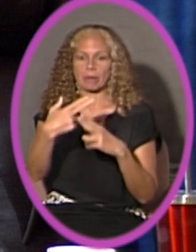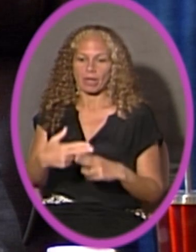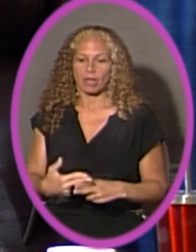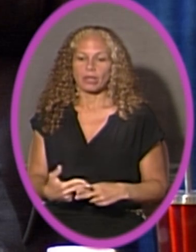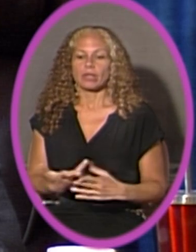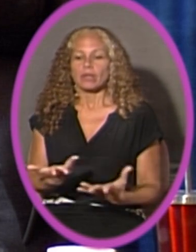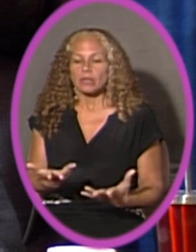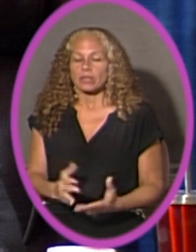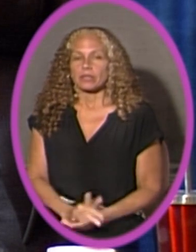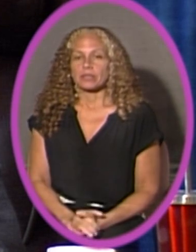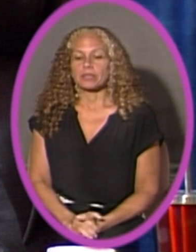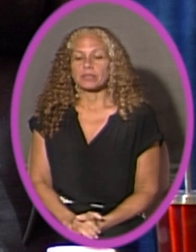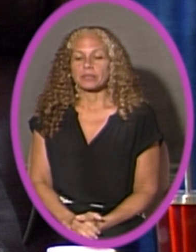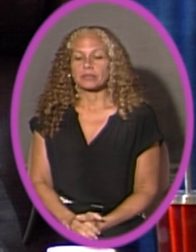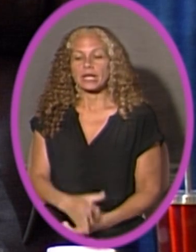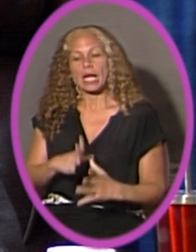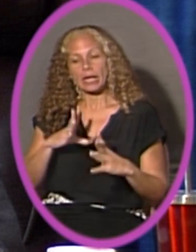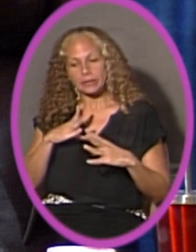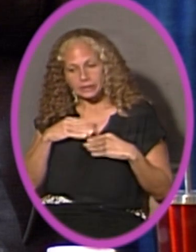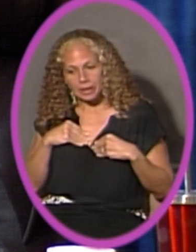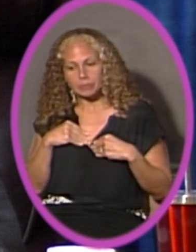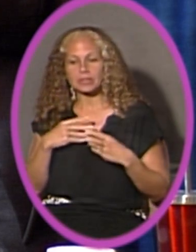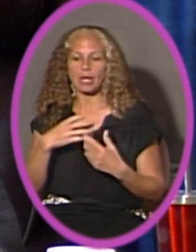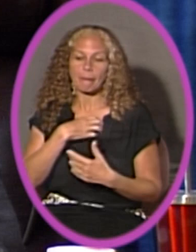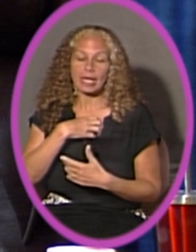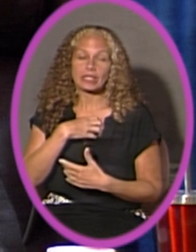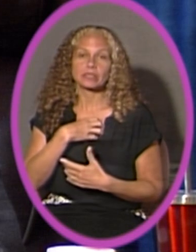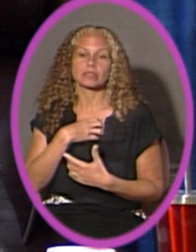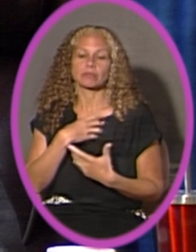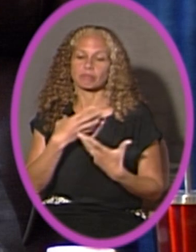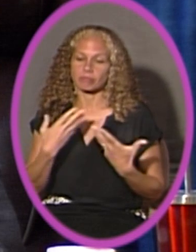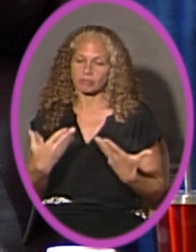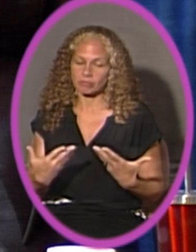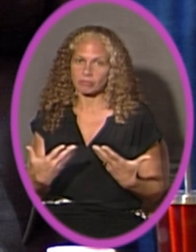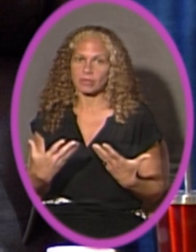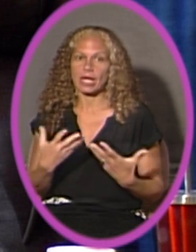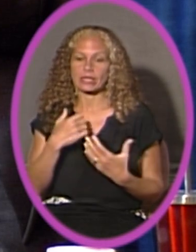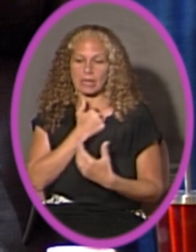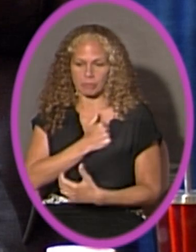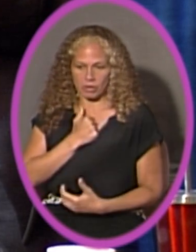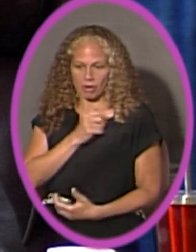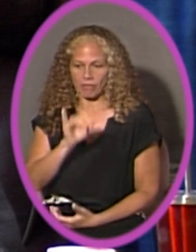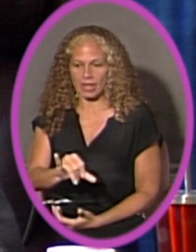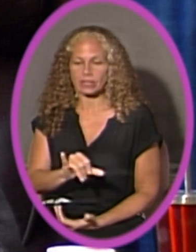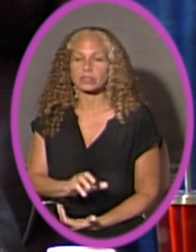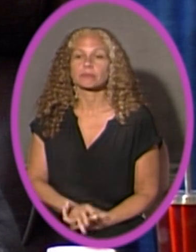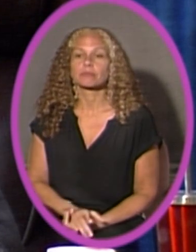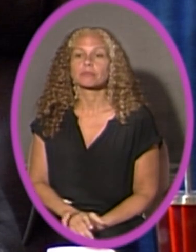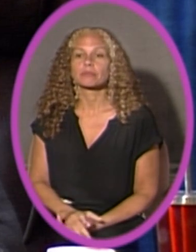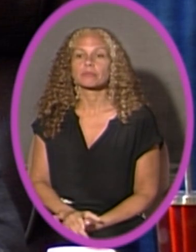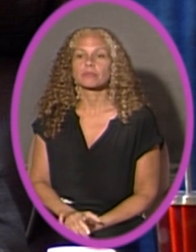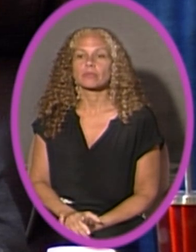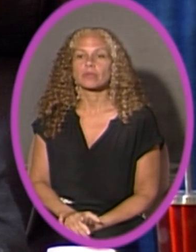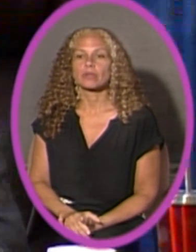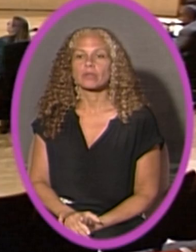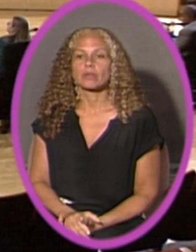what it is, and I accept the complaint, and I certainly apologize for it. Thank you. Yes, Ms. Navarro, wanted